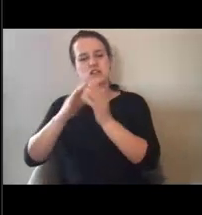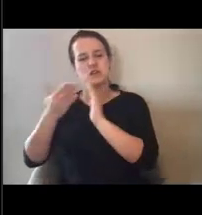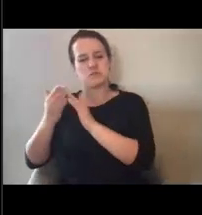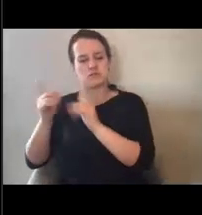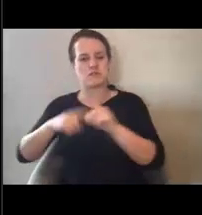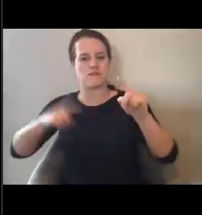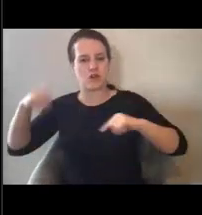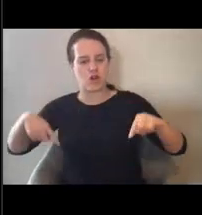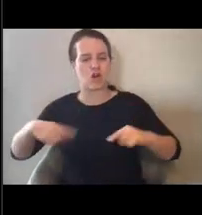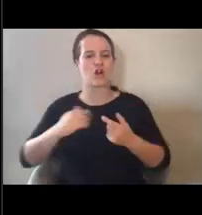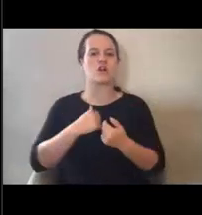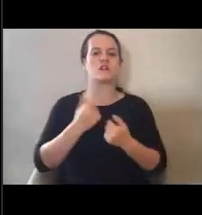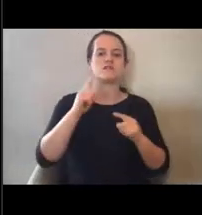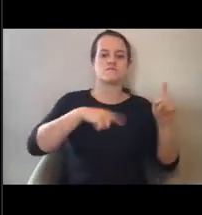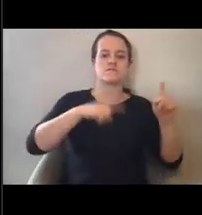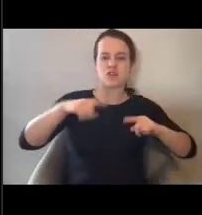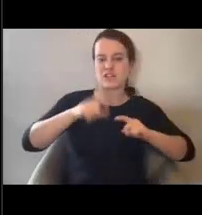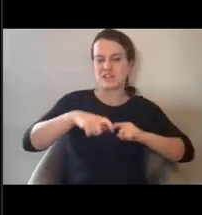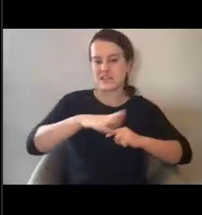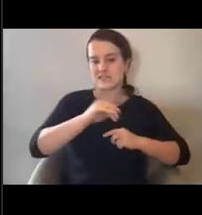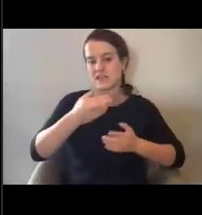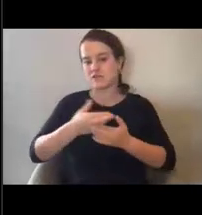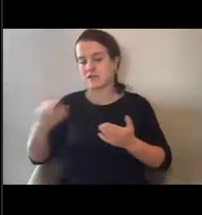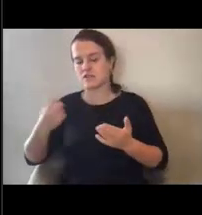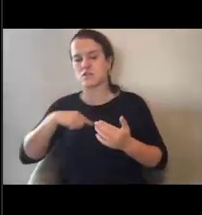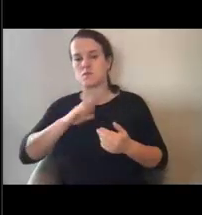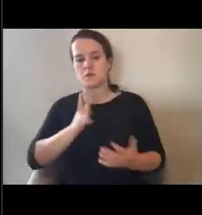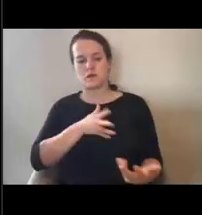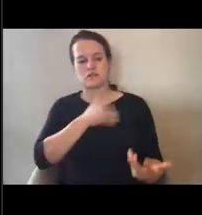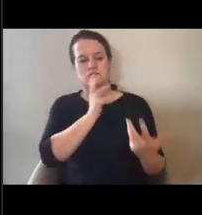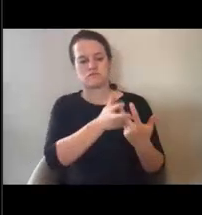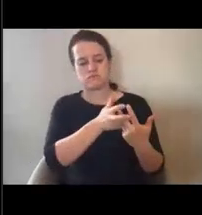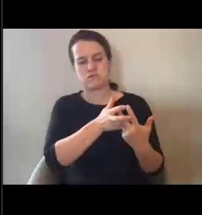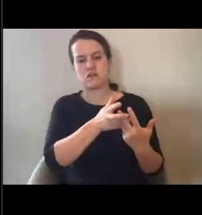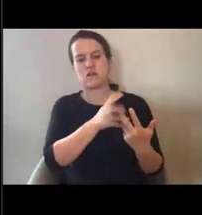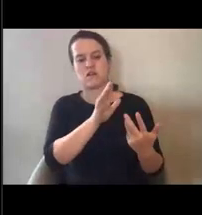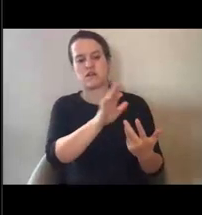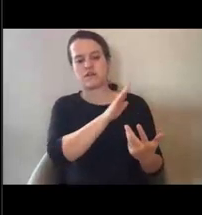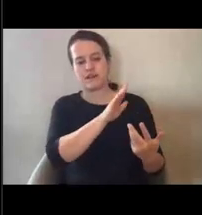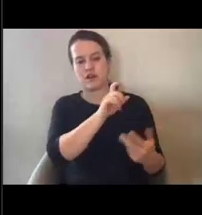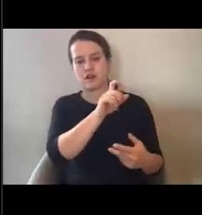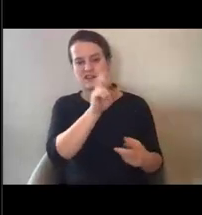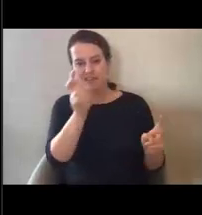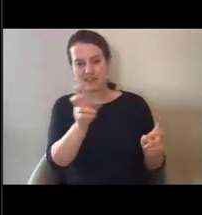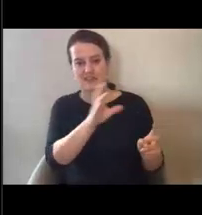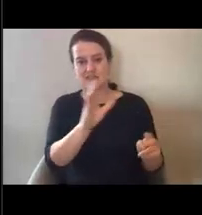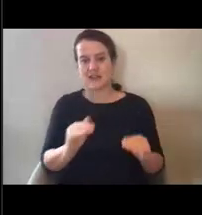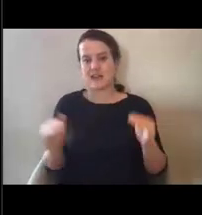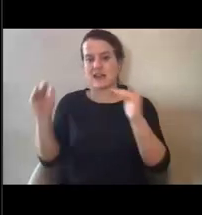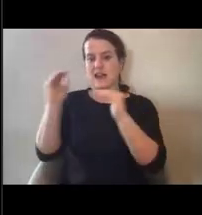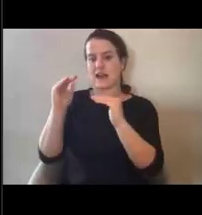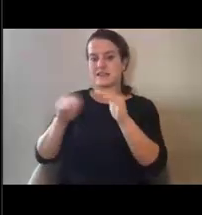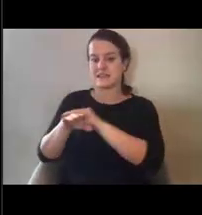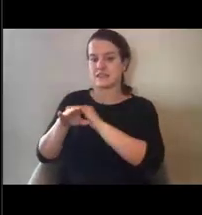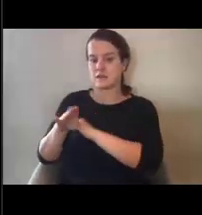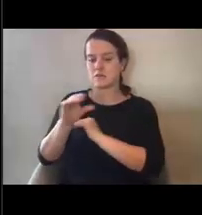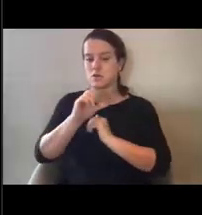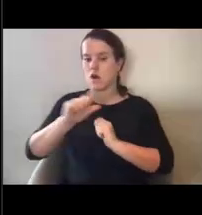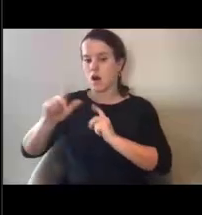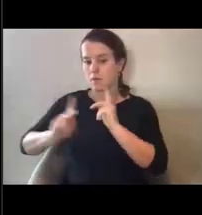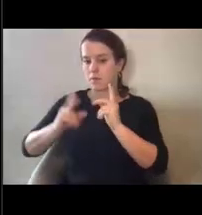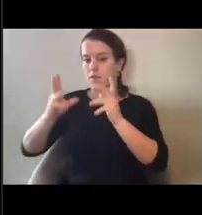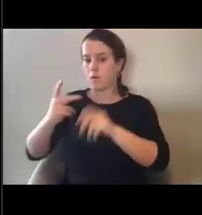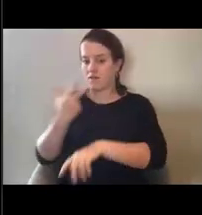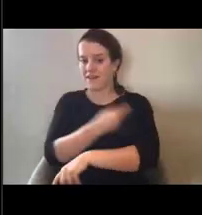and resources, and FEMA wants to ensure that we're addressing and enhancing accessibility so that everyone who wants a vaccine can get one.